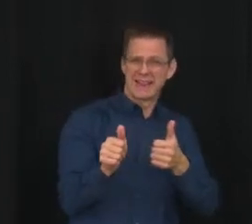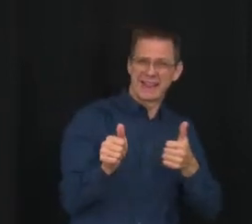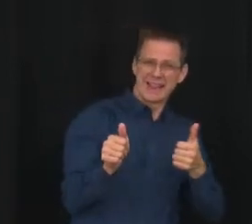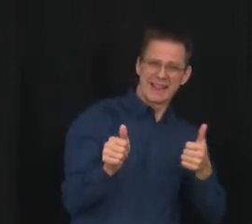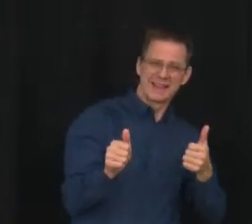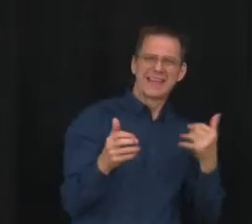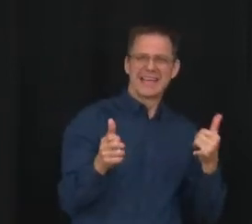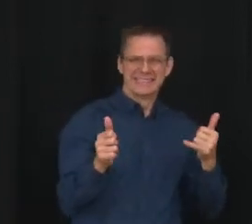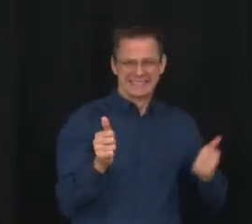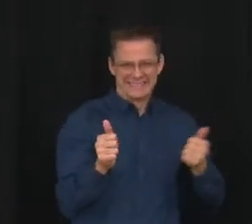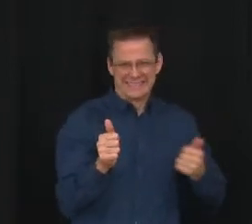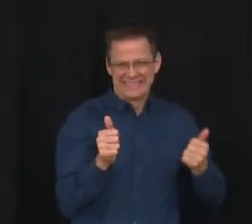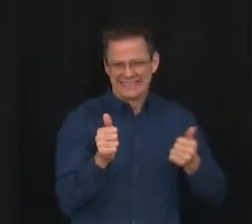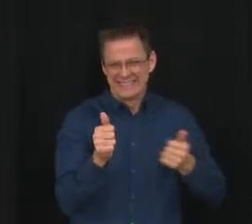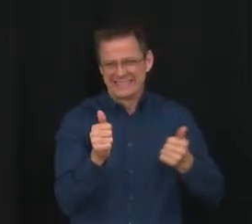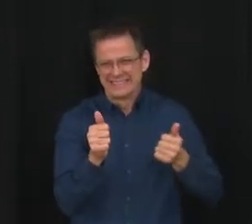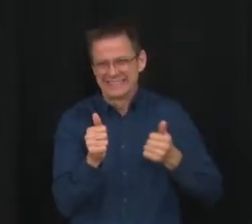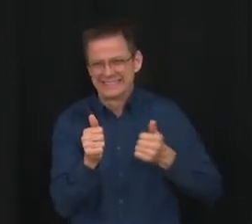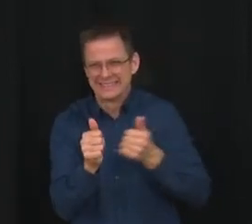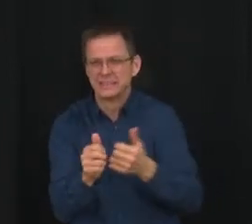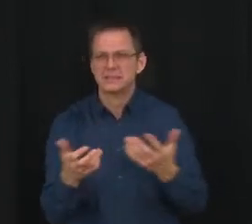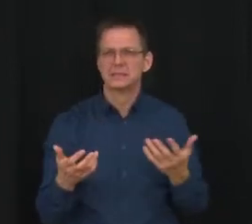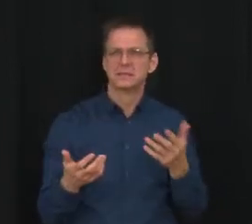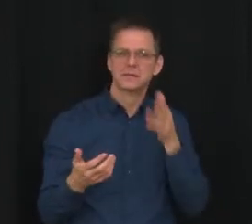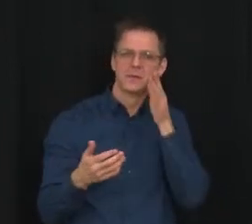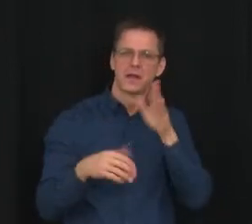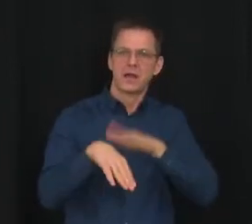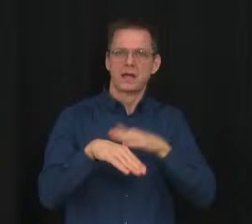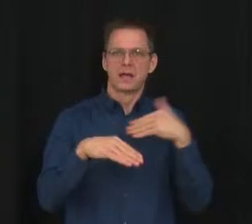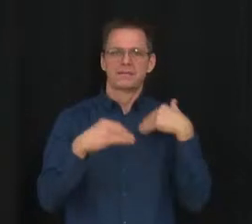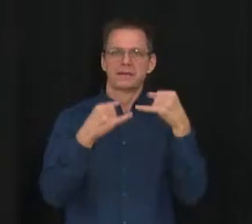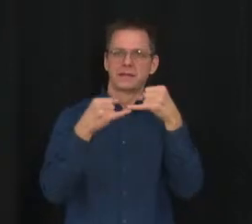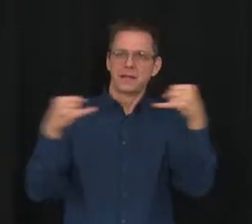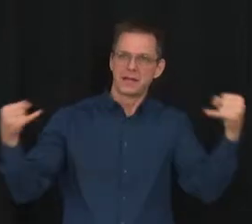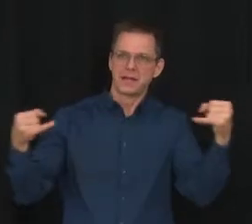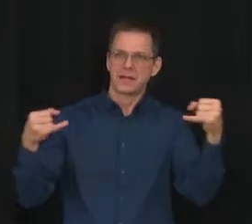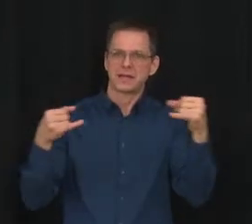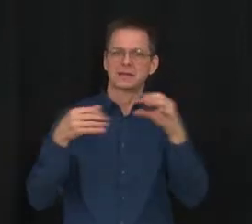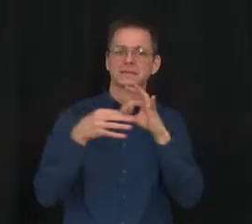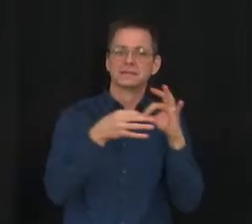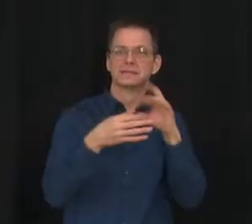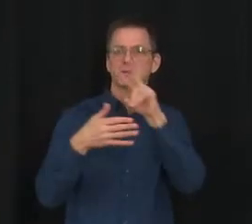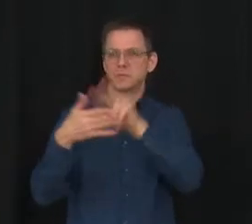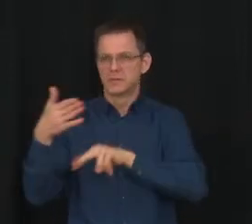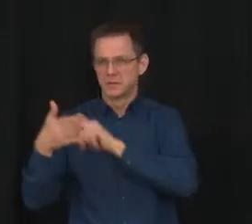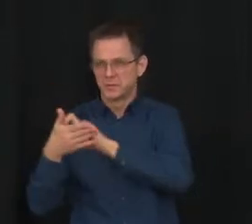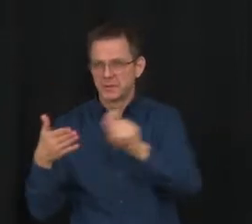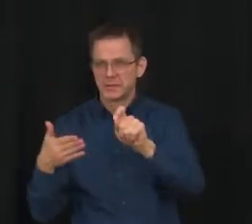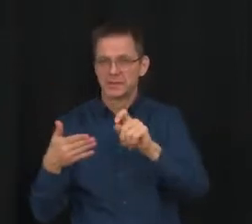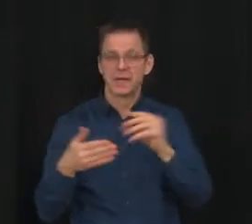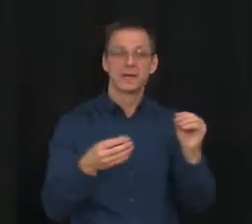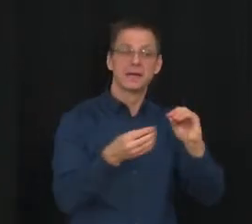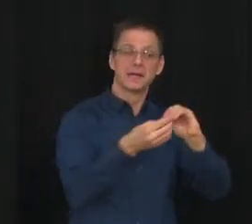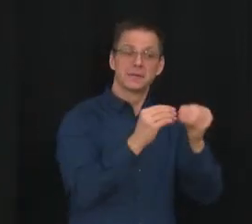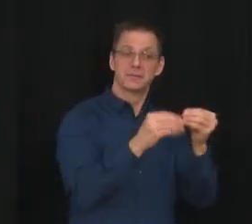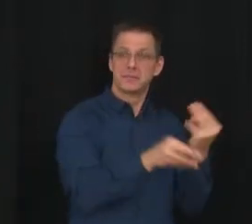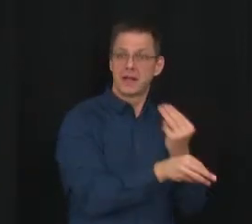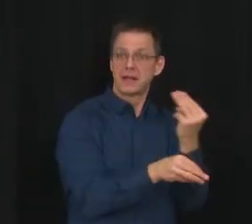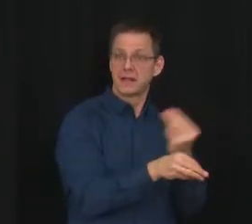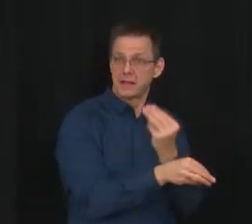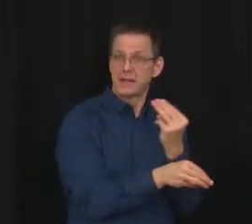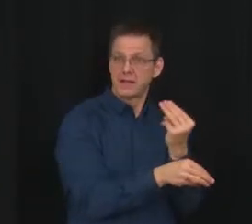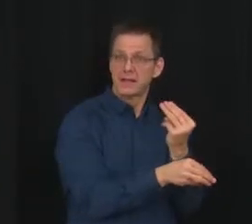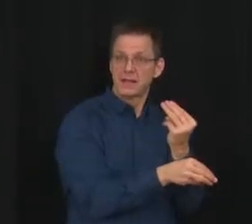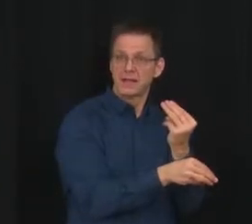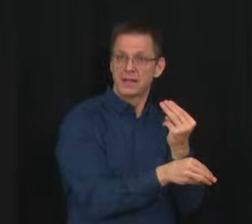with pre-recorded video tutoring sessions on literacy and numeracy that students and their parents can access anytime. And